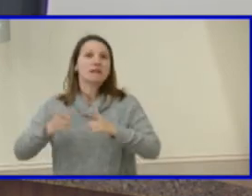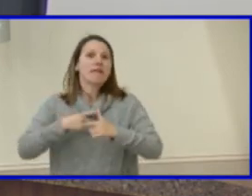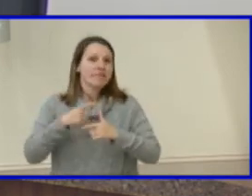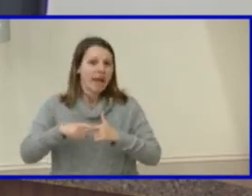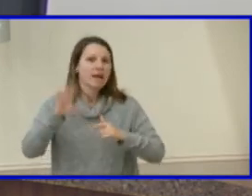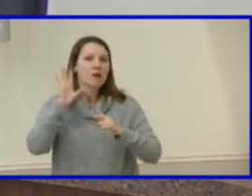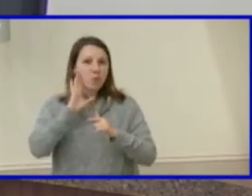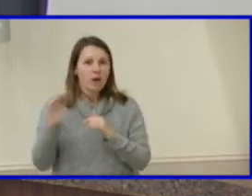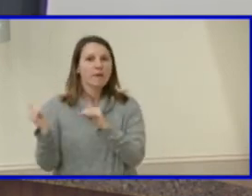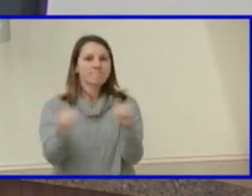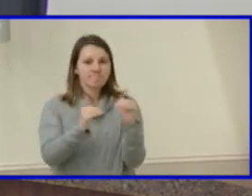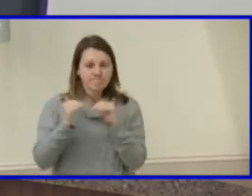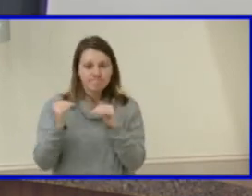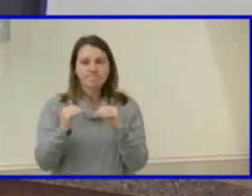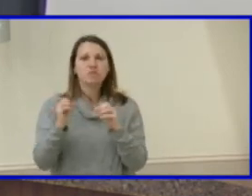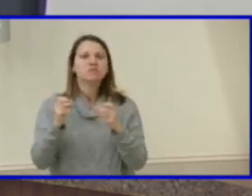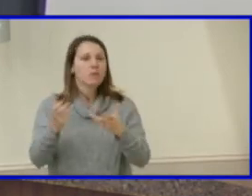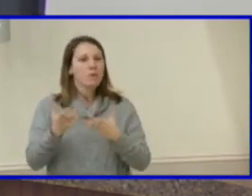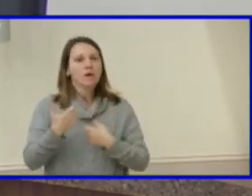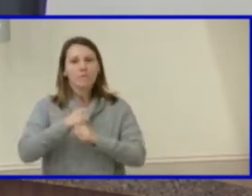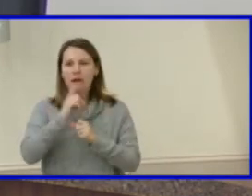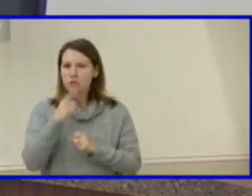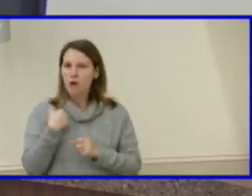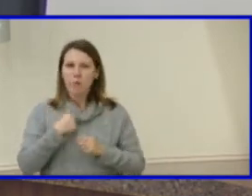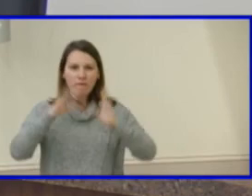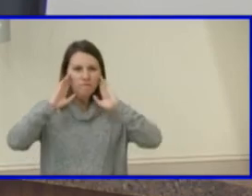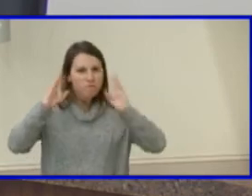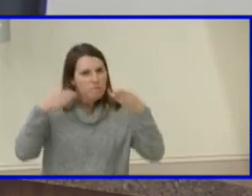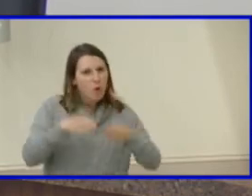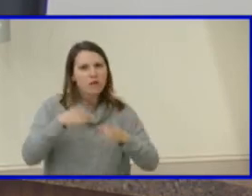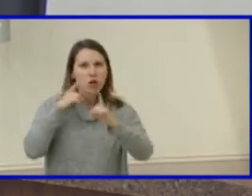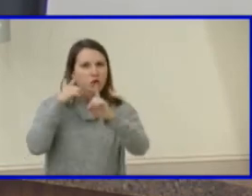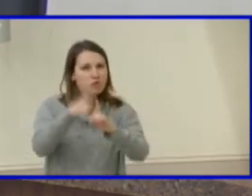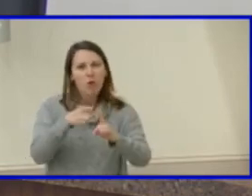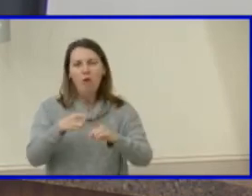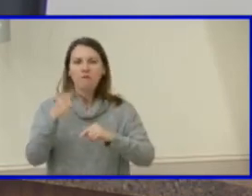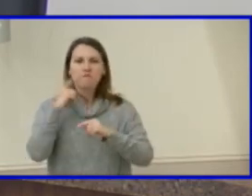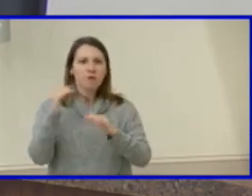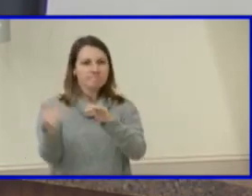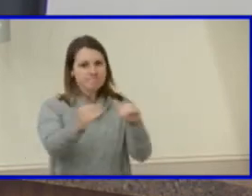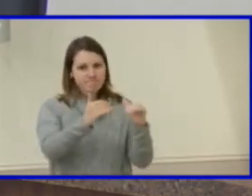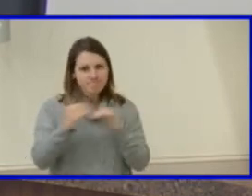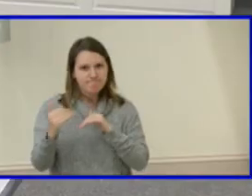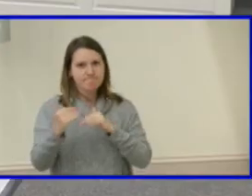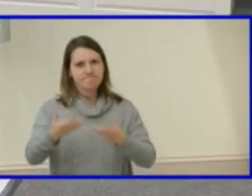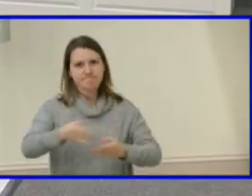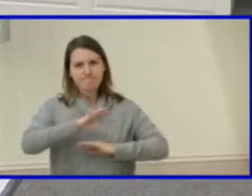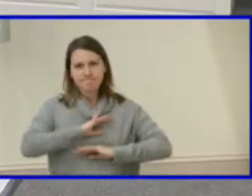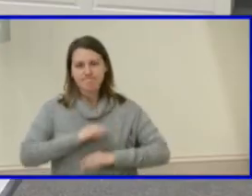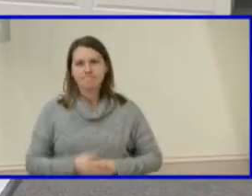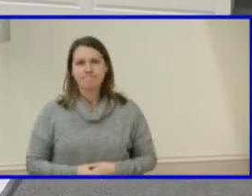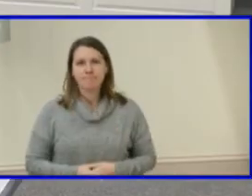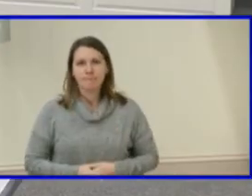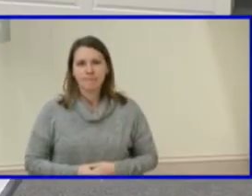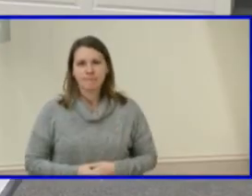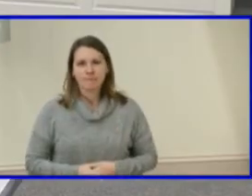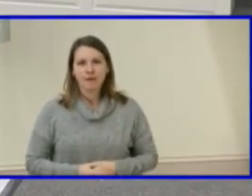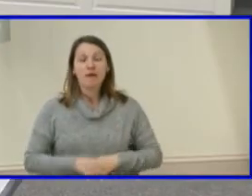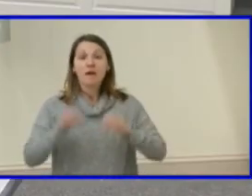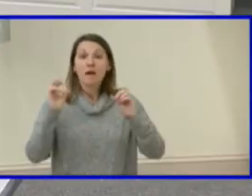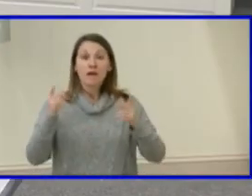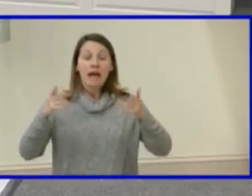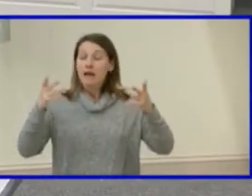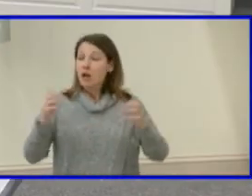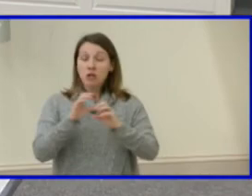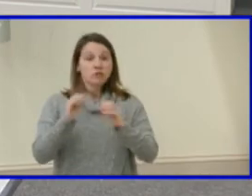our incremental goals are so that we can stay on track towards that ultimate outcome we're looking for. All right. Well, with no other